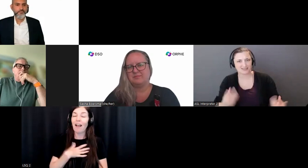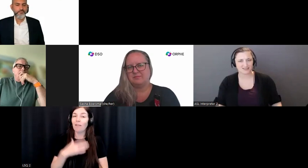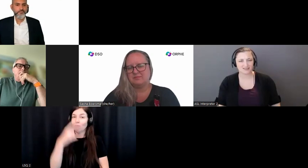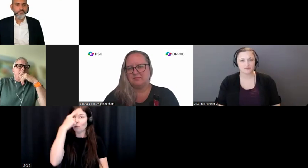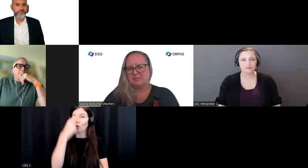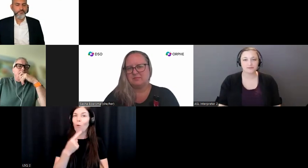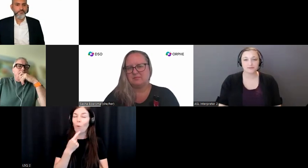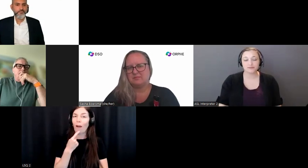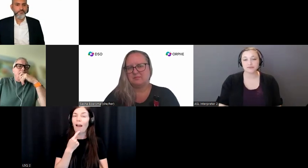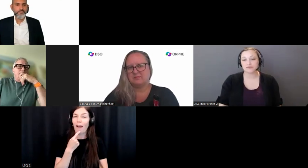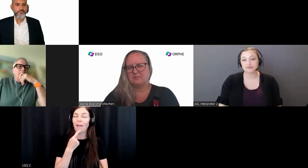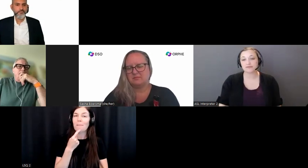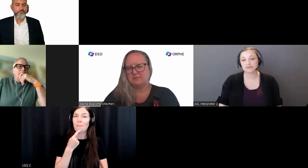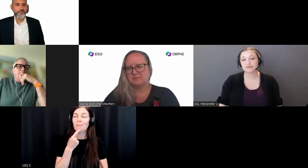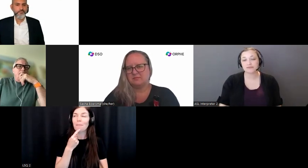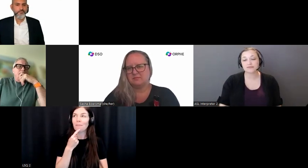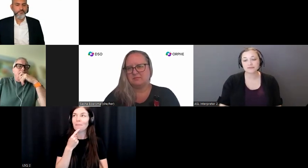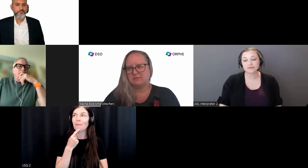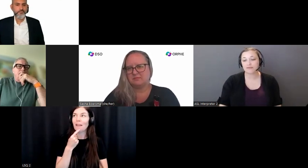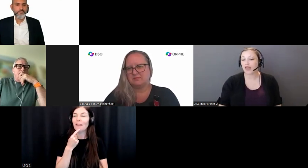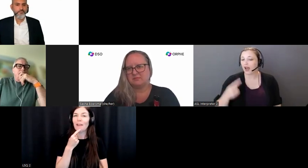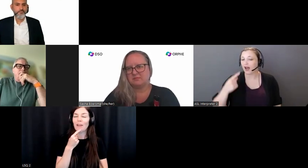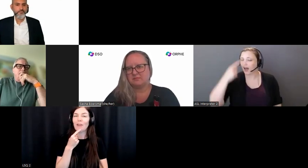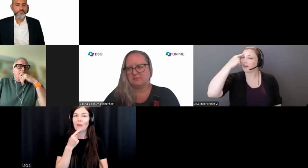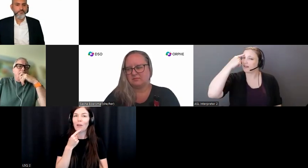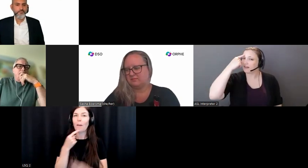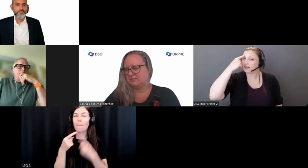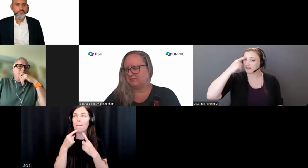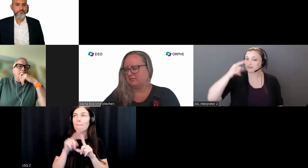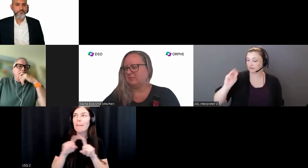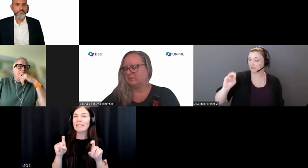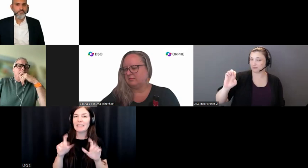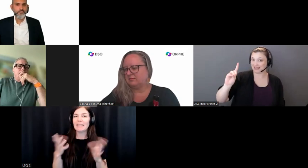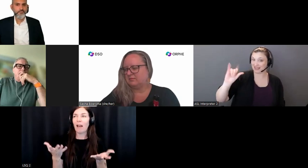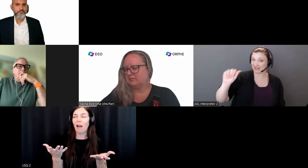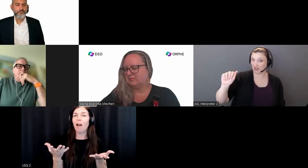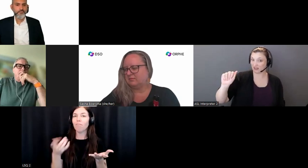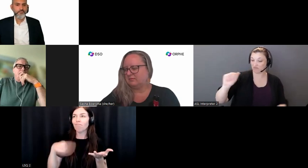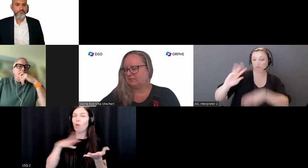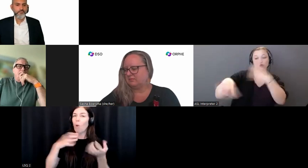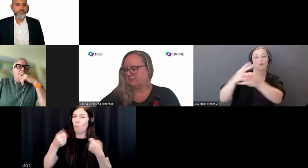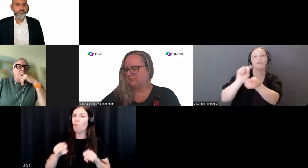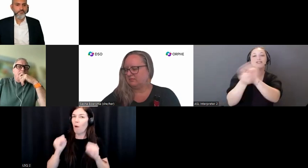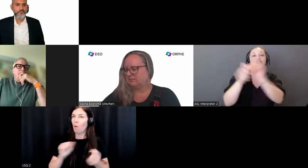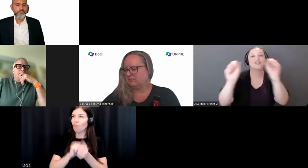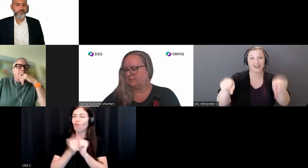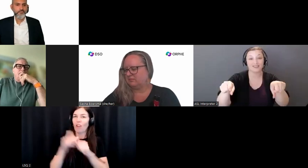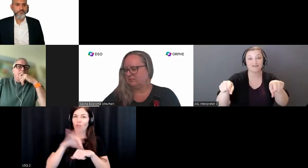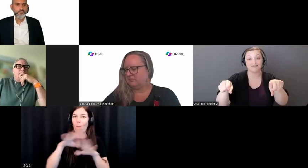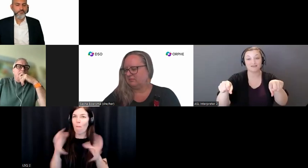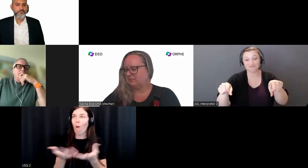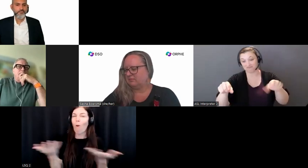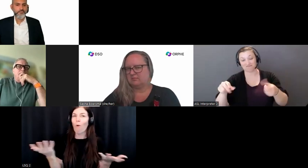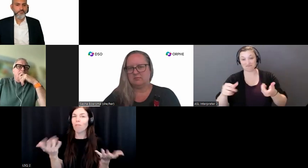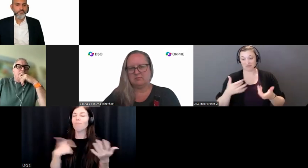the media has the power to change the world and that's a part of the change that I want to be part of. And so